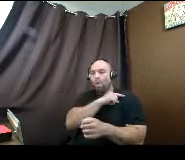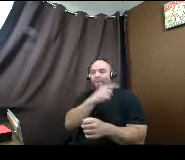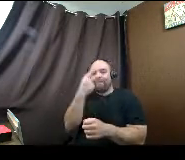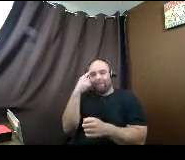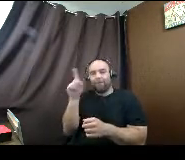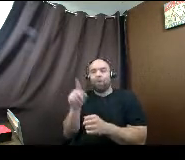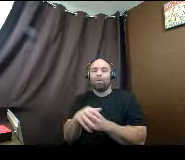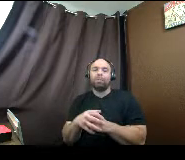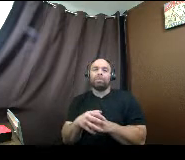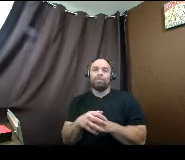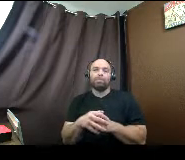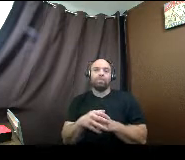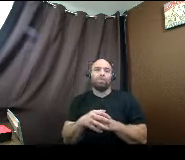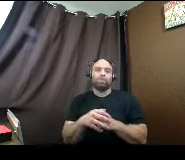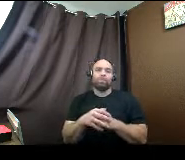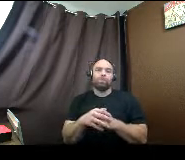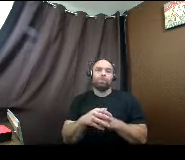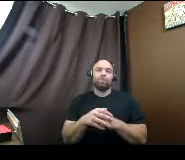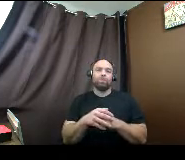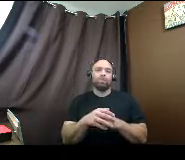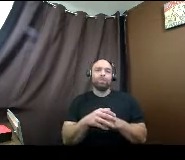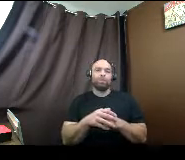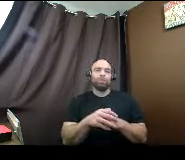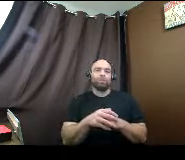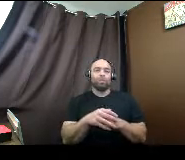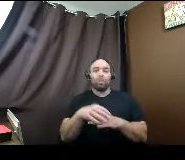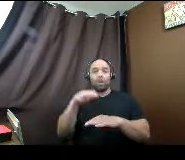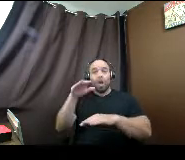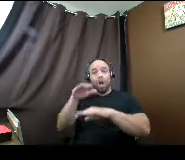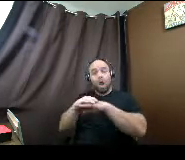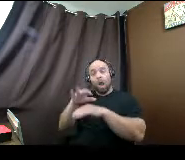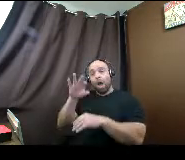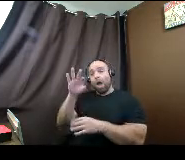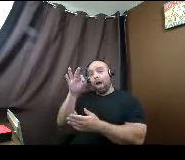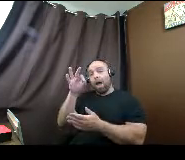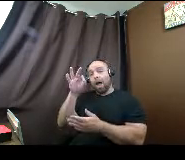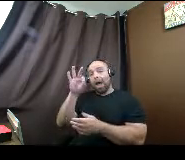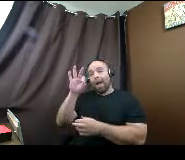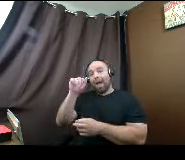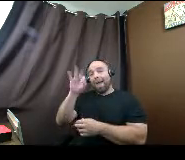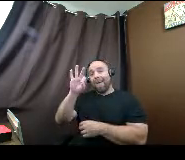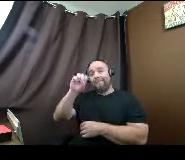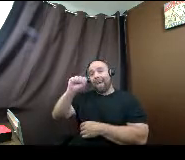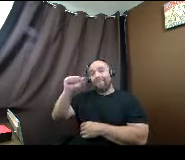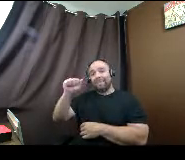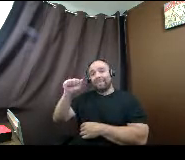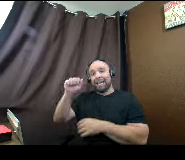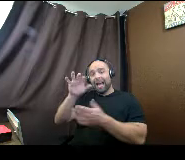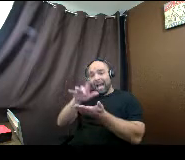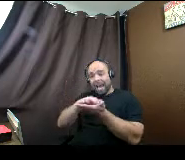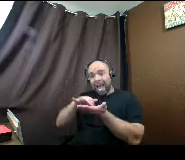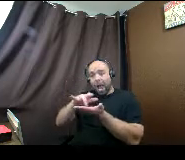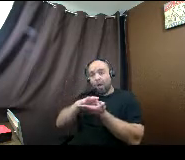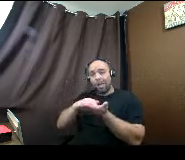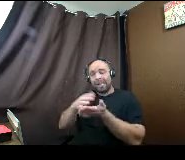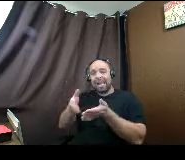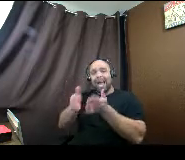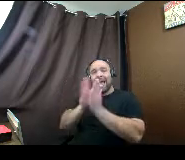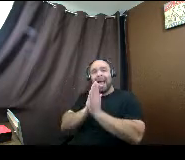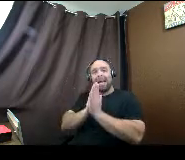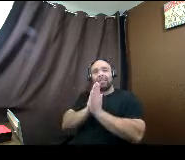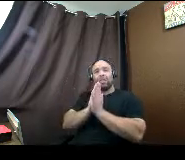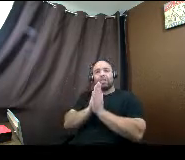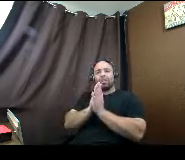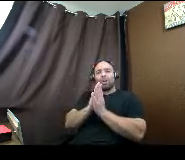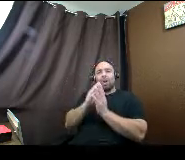All right. This leads right into on the FAFSA calculator. It asks you to input your expected family contribution in order to